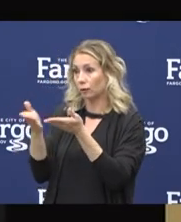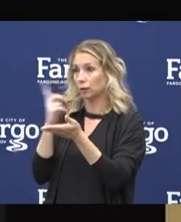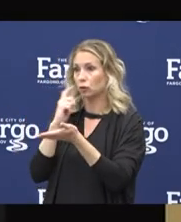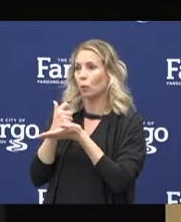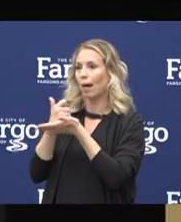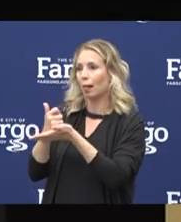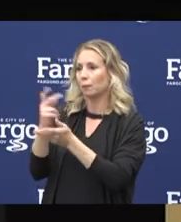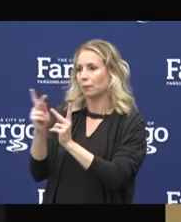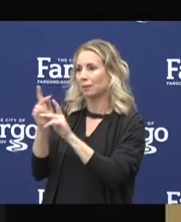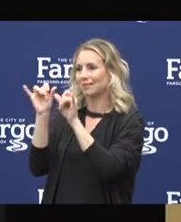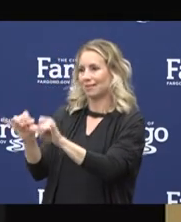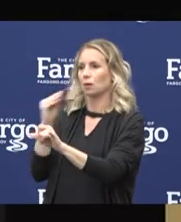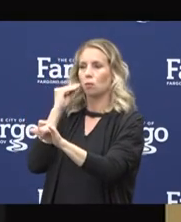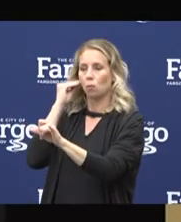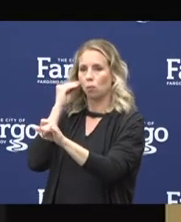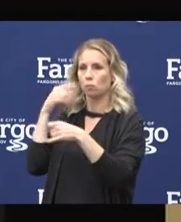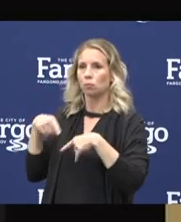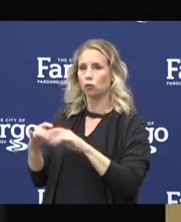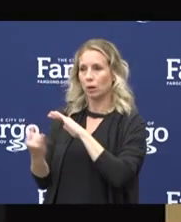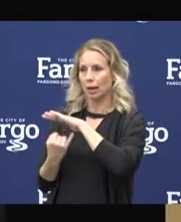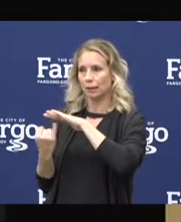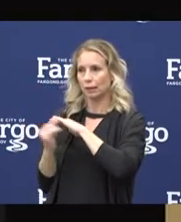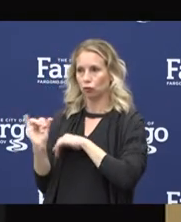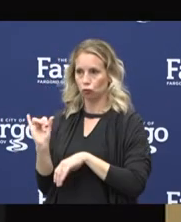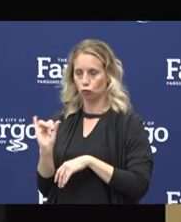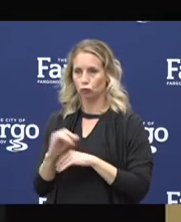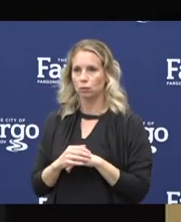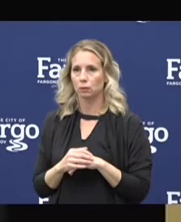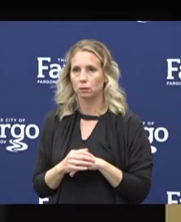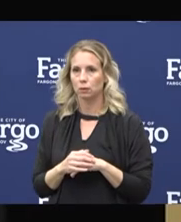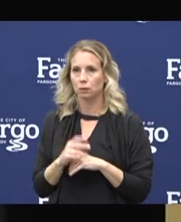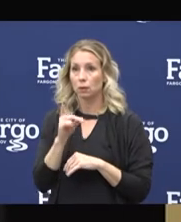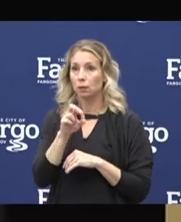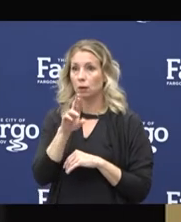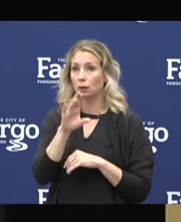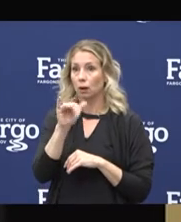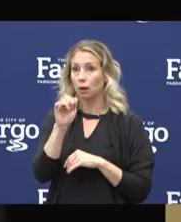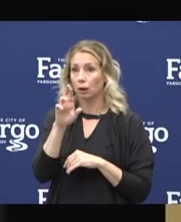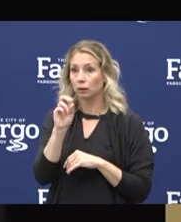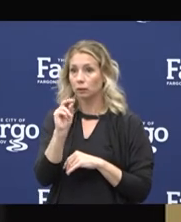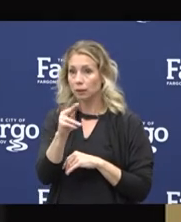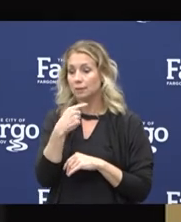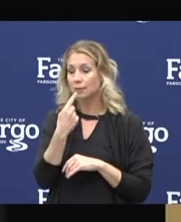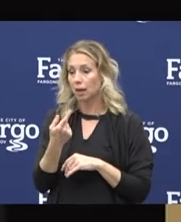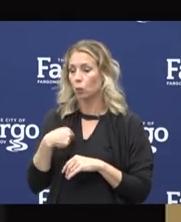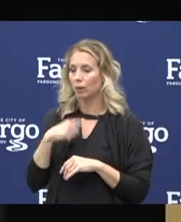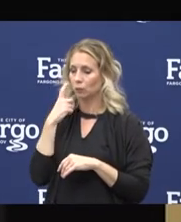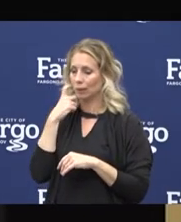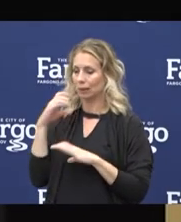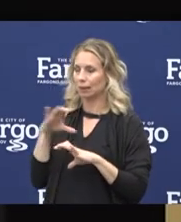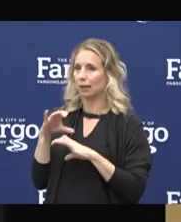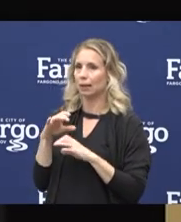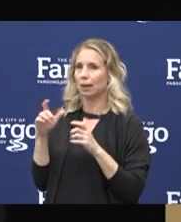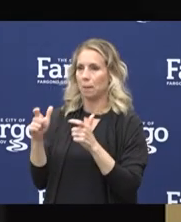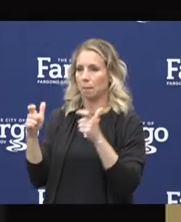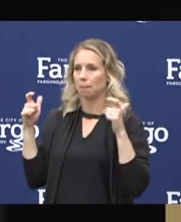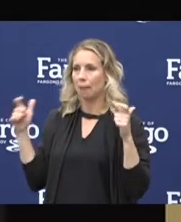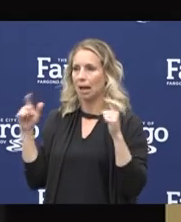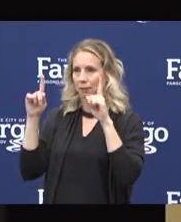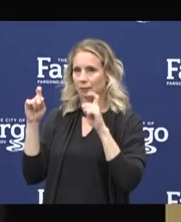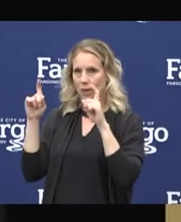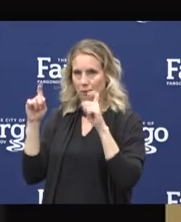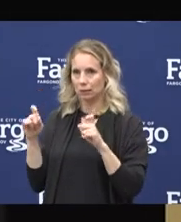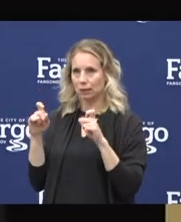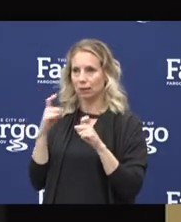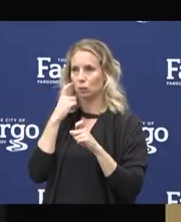home during their isolation. We did, Dr. Carson mentioned the mass testing event that occurred over Memorial Day weekend,